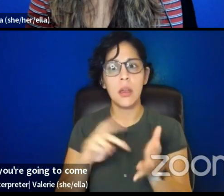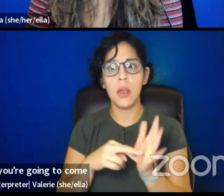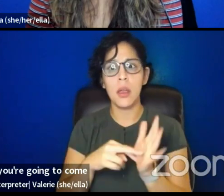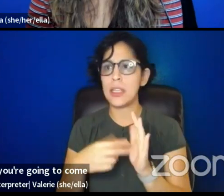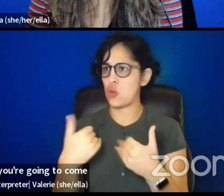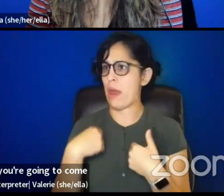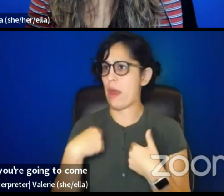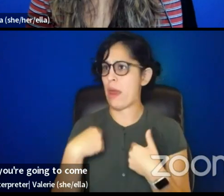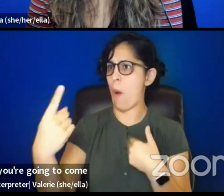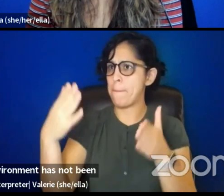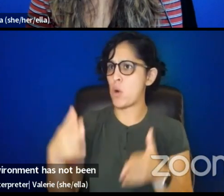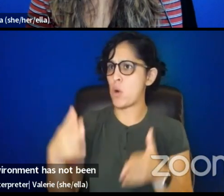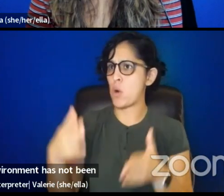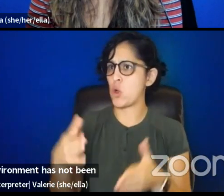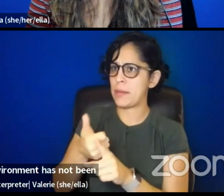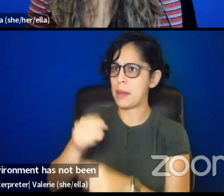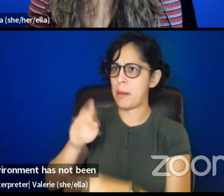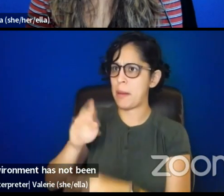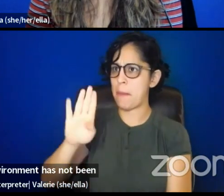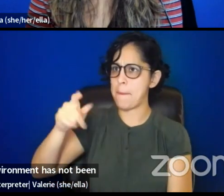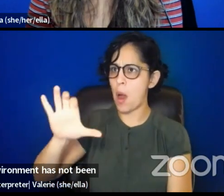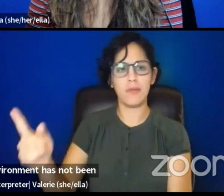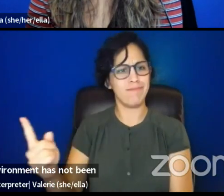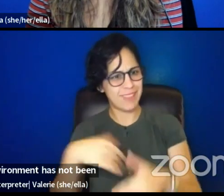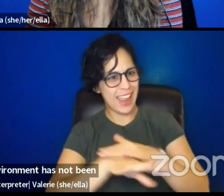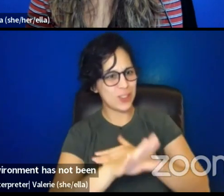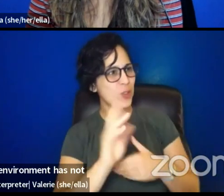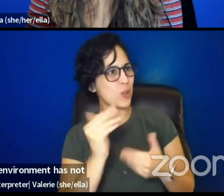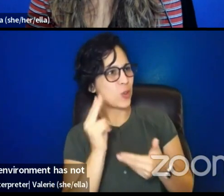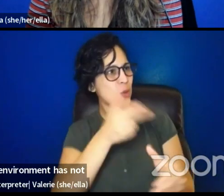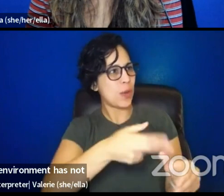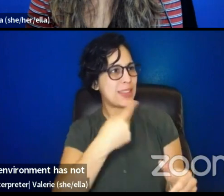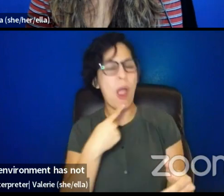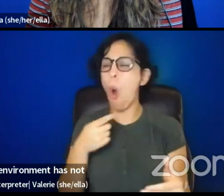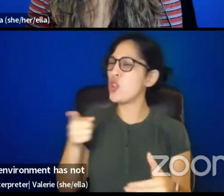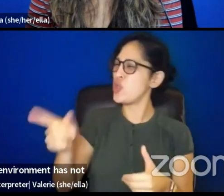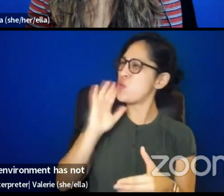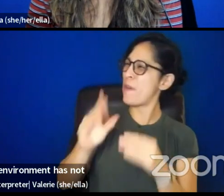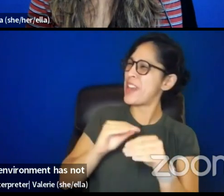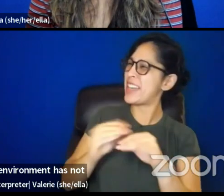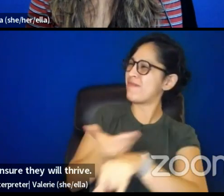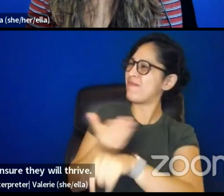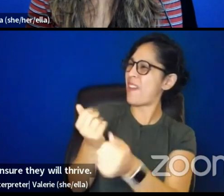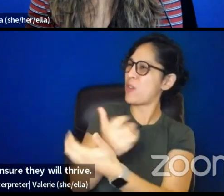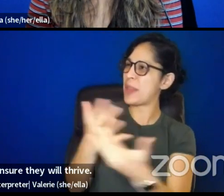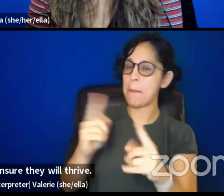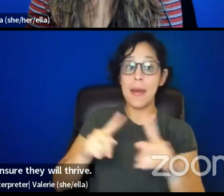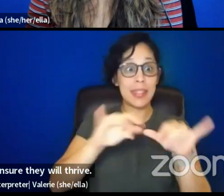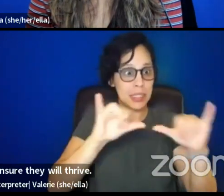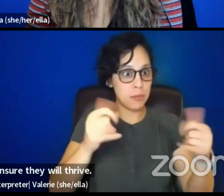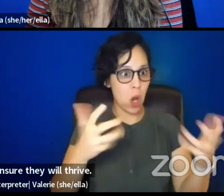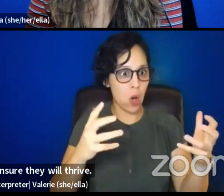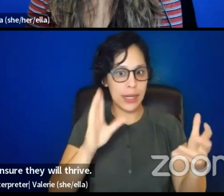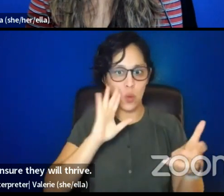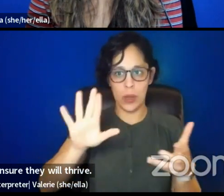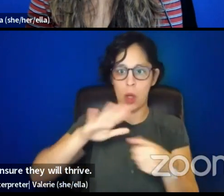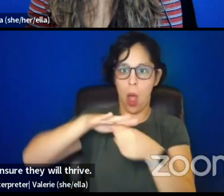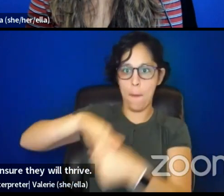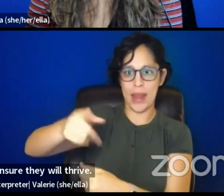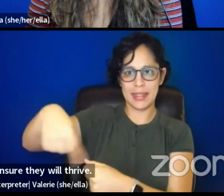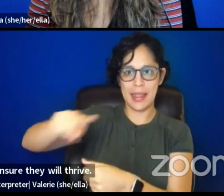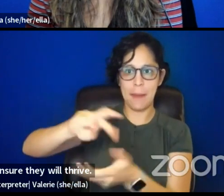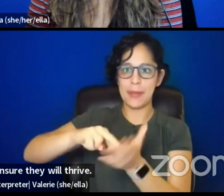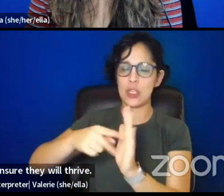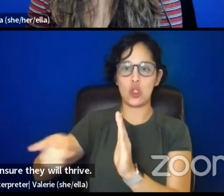the environment has not been recreated and dismantled to ensure they will thrive, um, they're just going to be a sacrifice on the altar of, um,